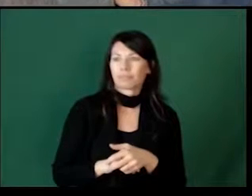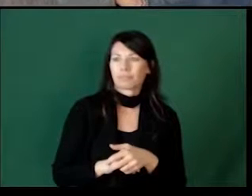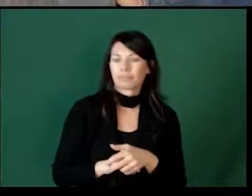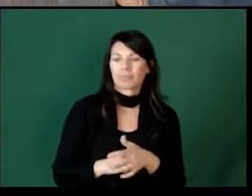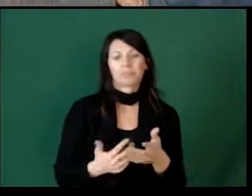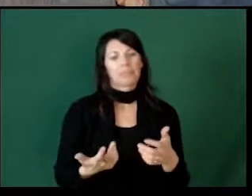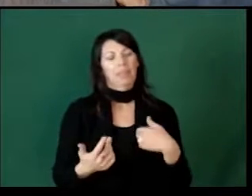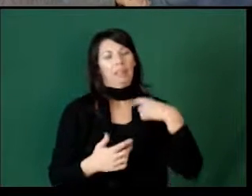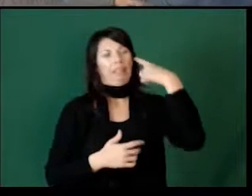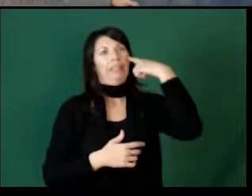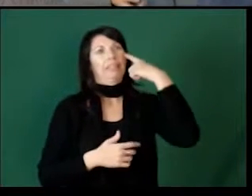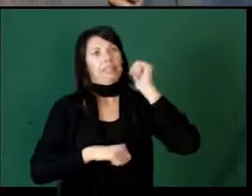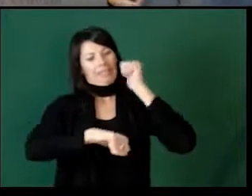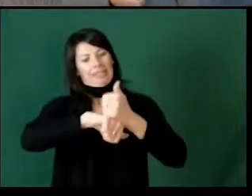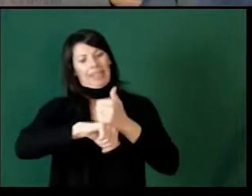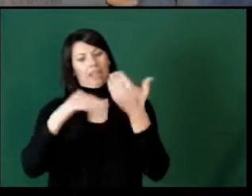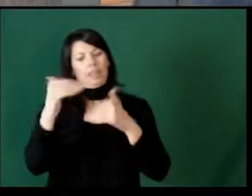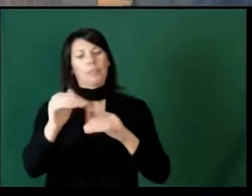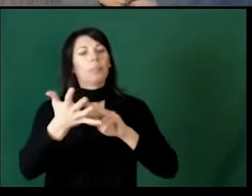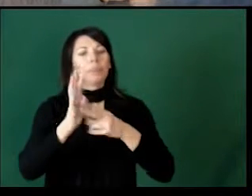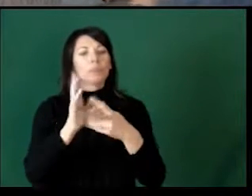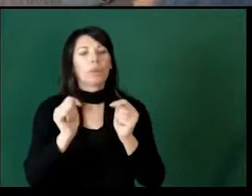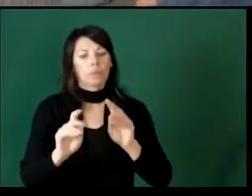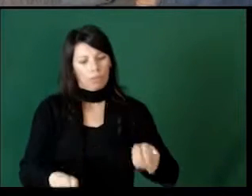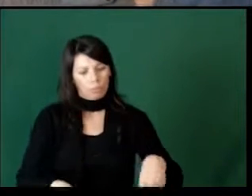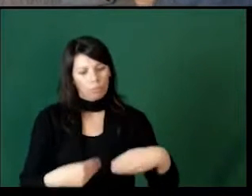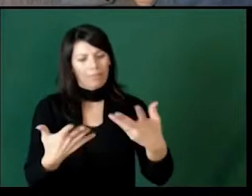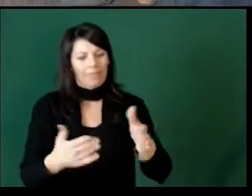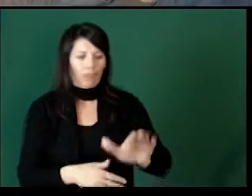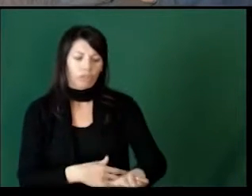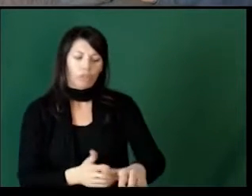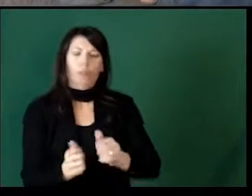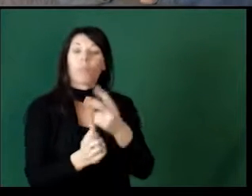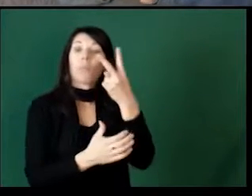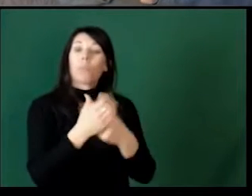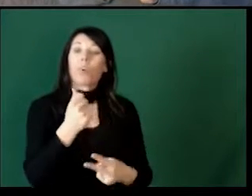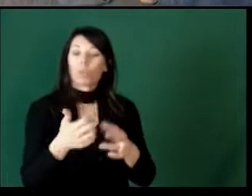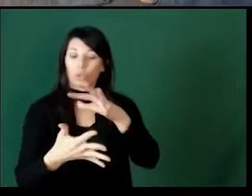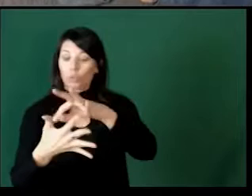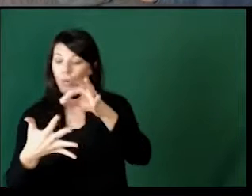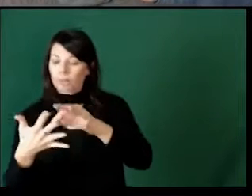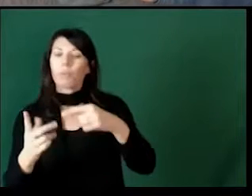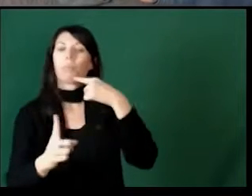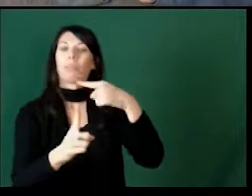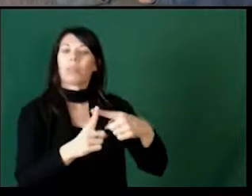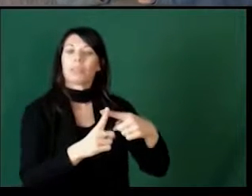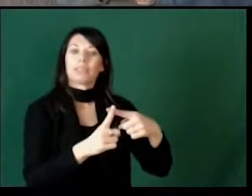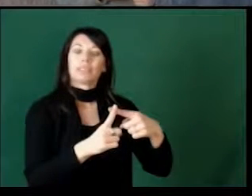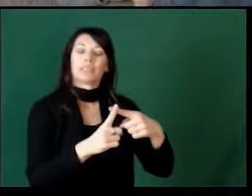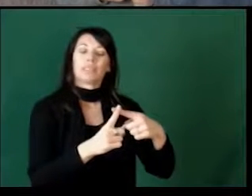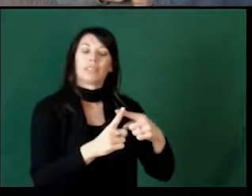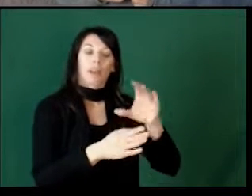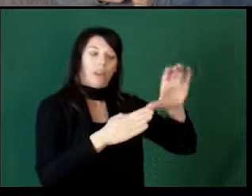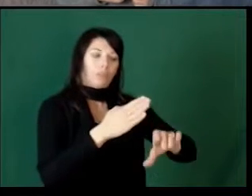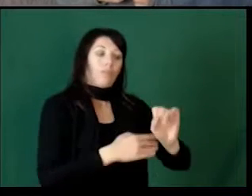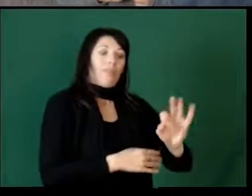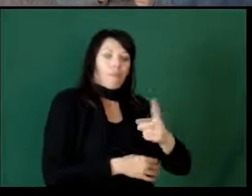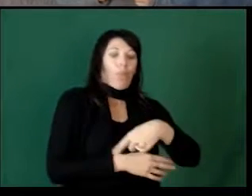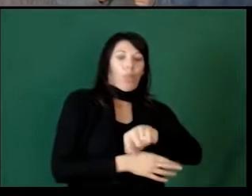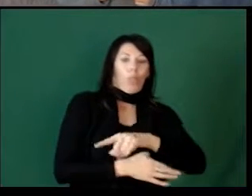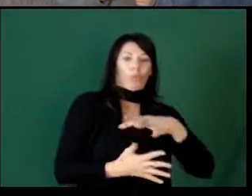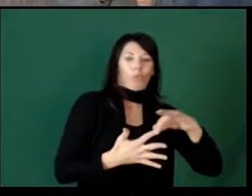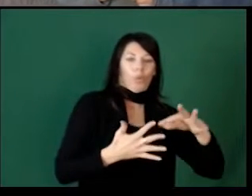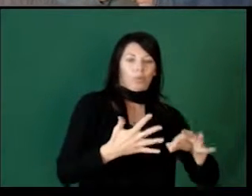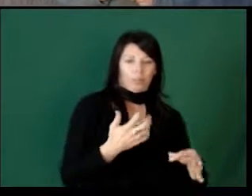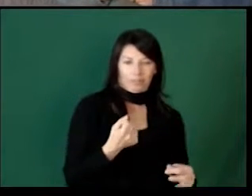I like to think that setting a limit means providing a child with both choices and consequences of those choices.